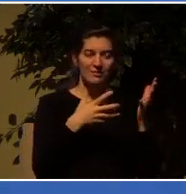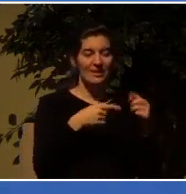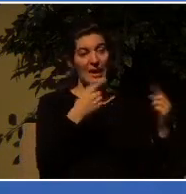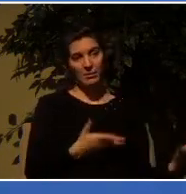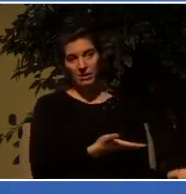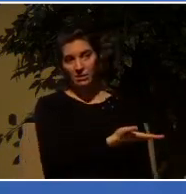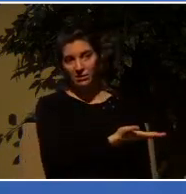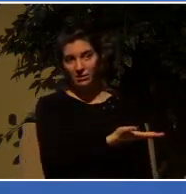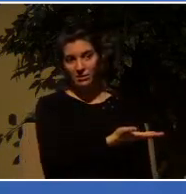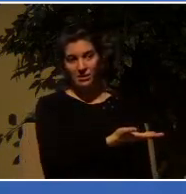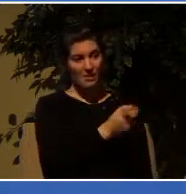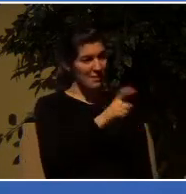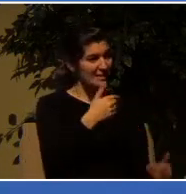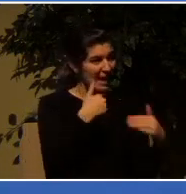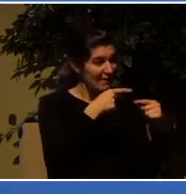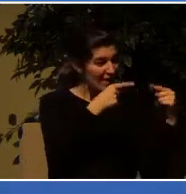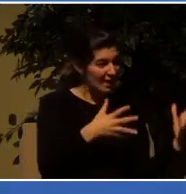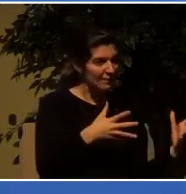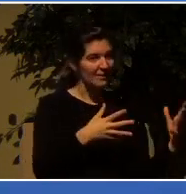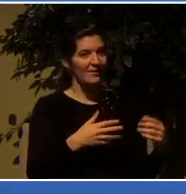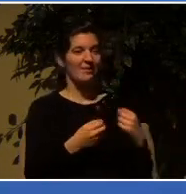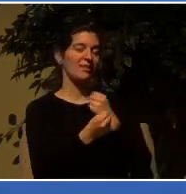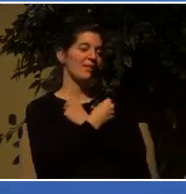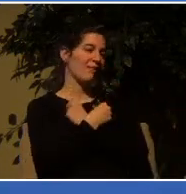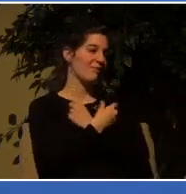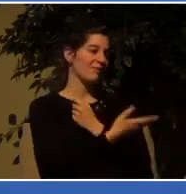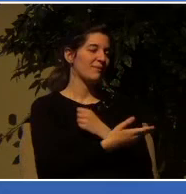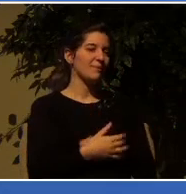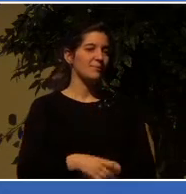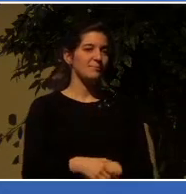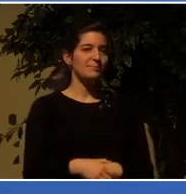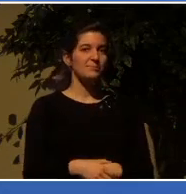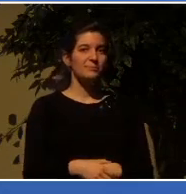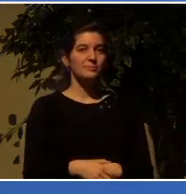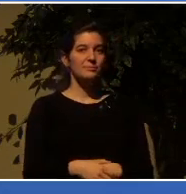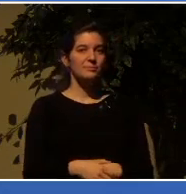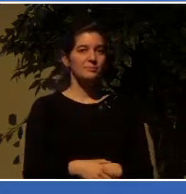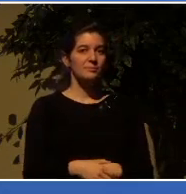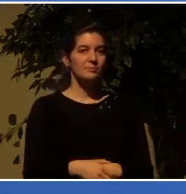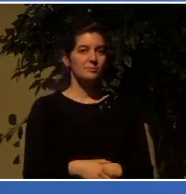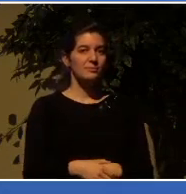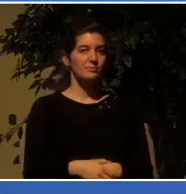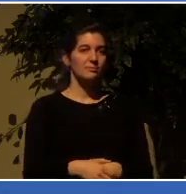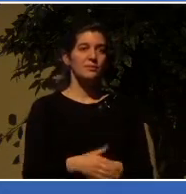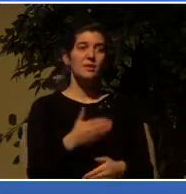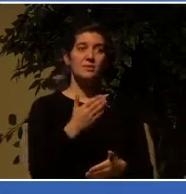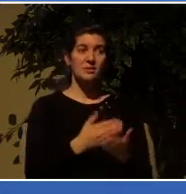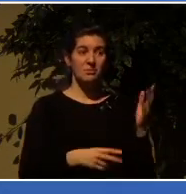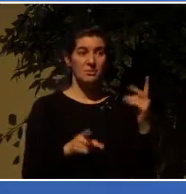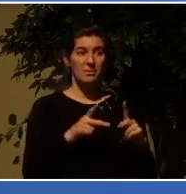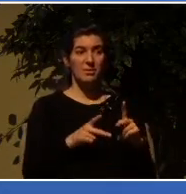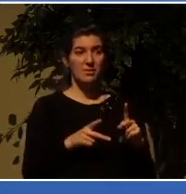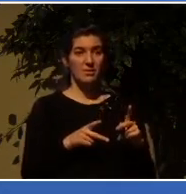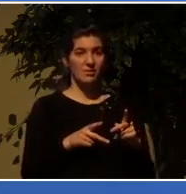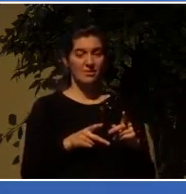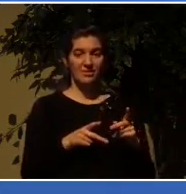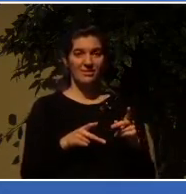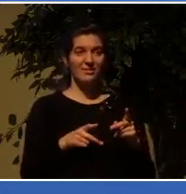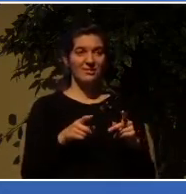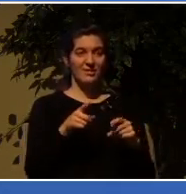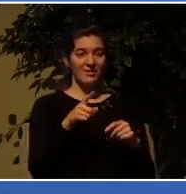And so there will be people in your life that are grace testers who